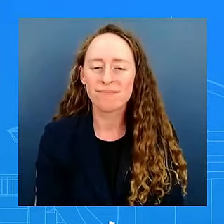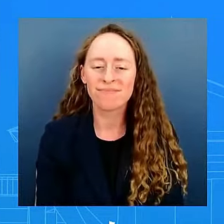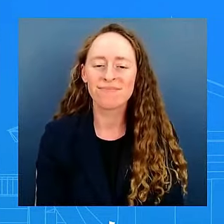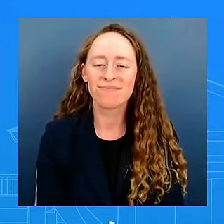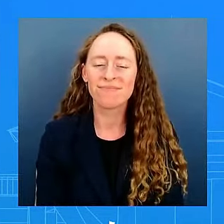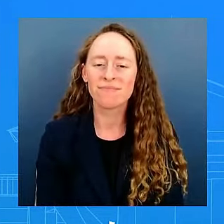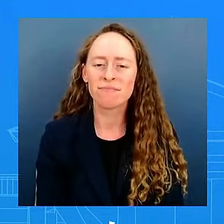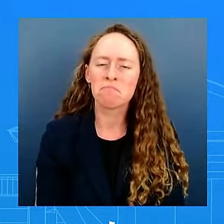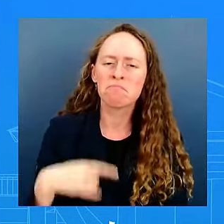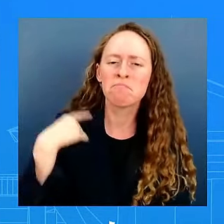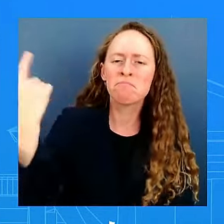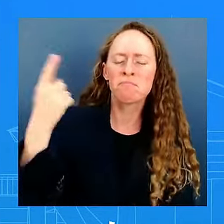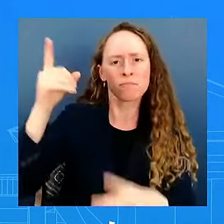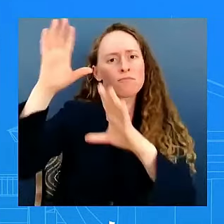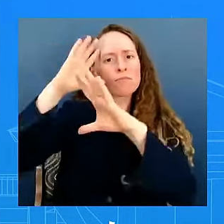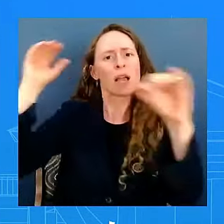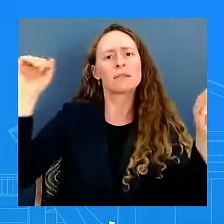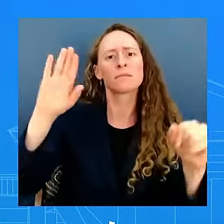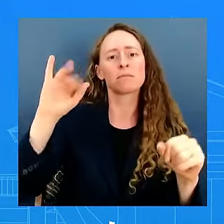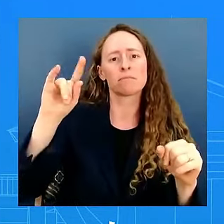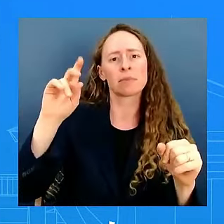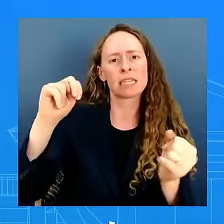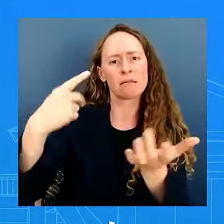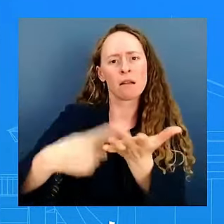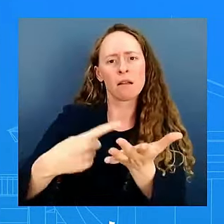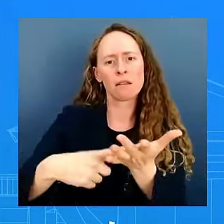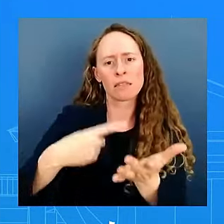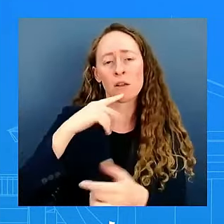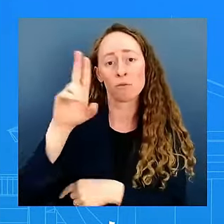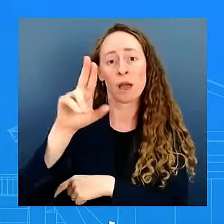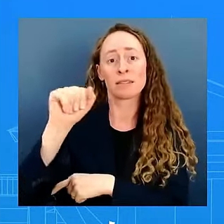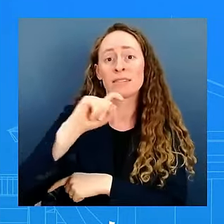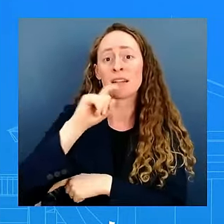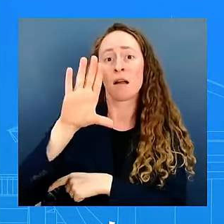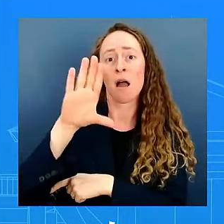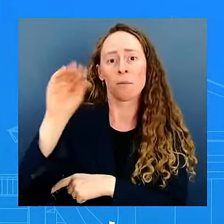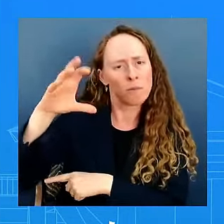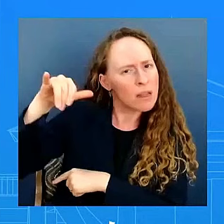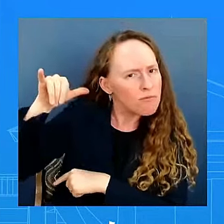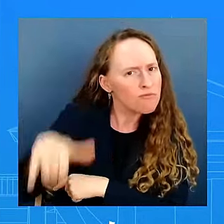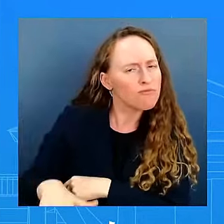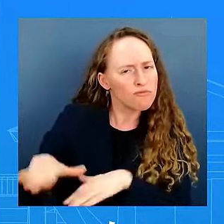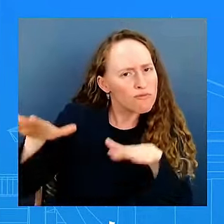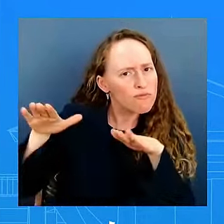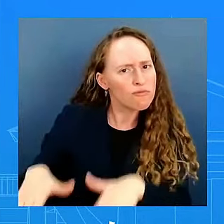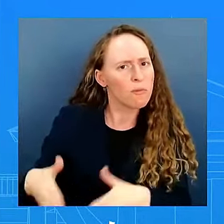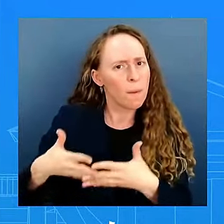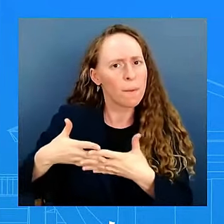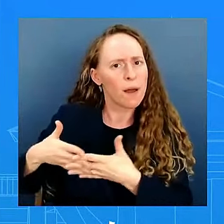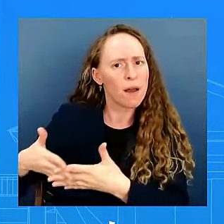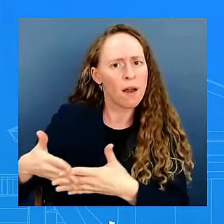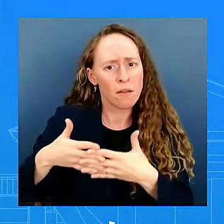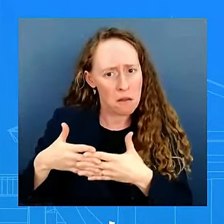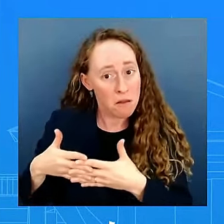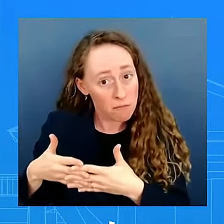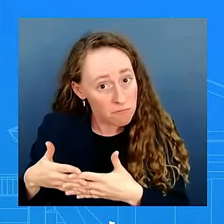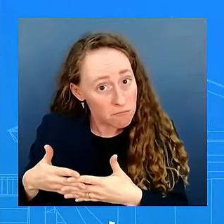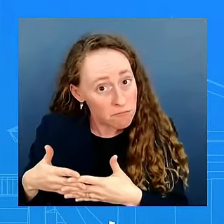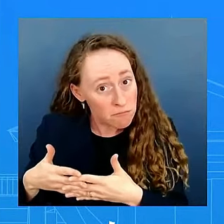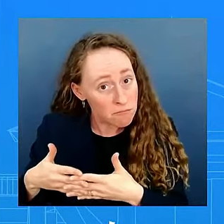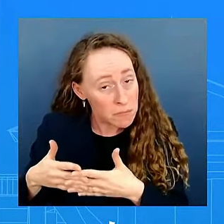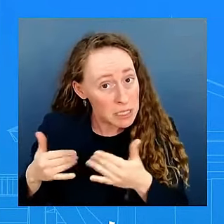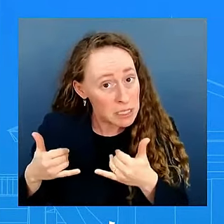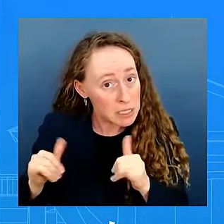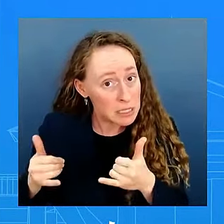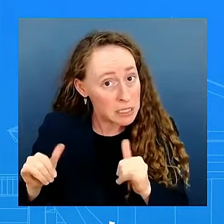owned and run guaranteed still stand still stand i'm literally mentioned it in a question that i received from one of your colleagues